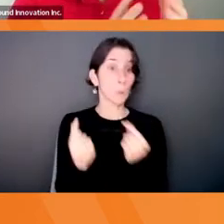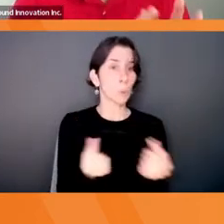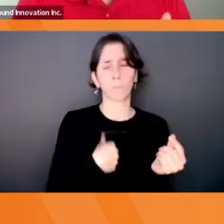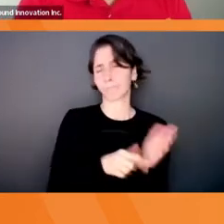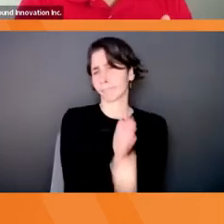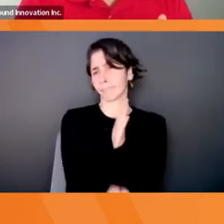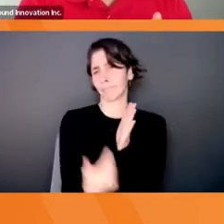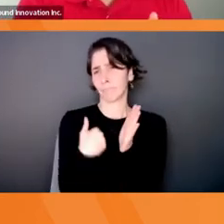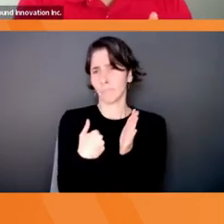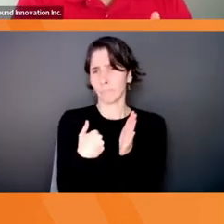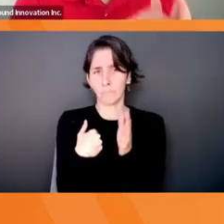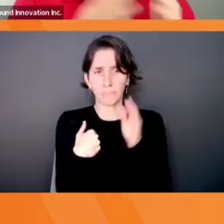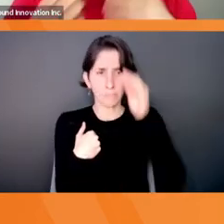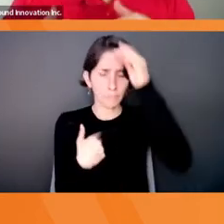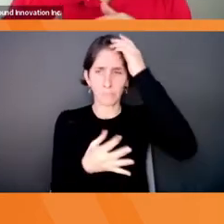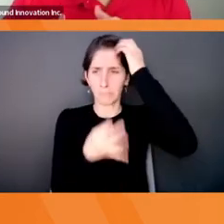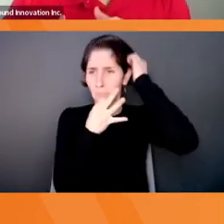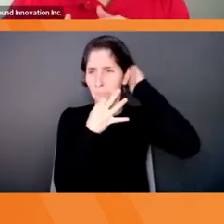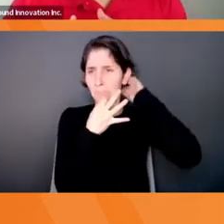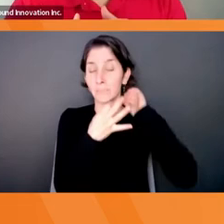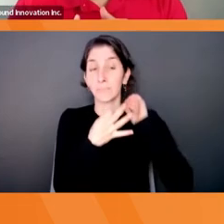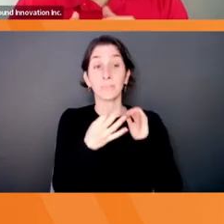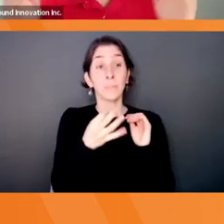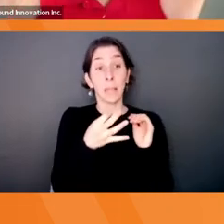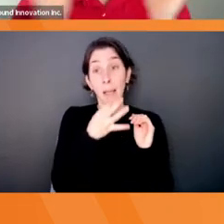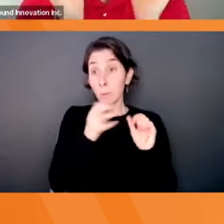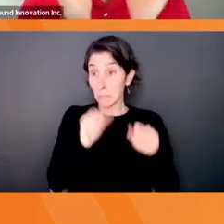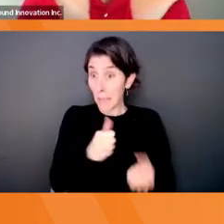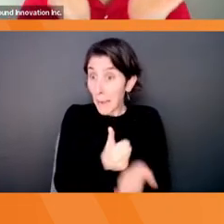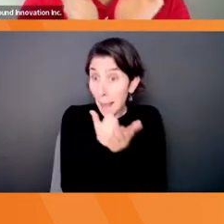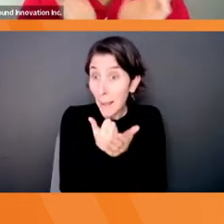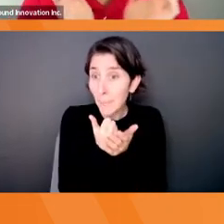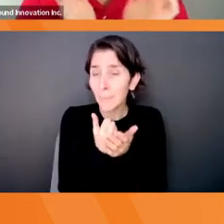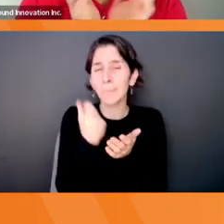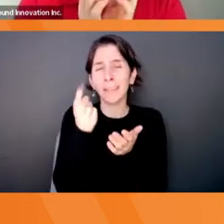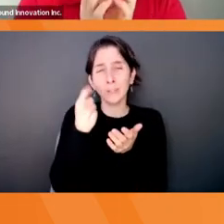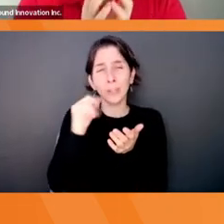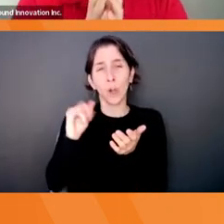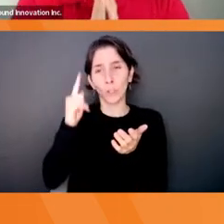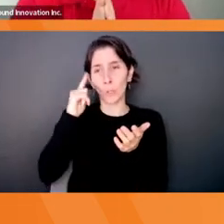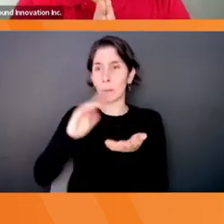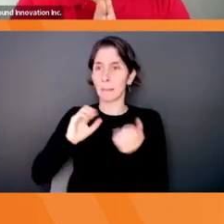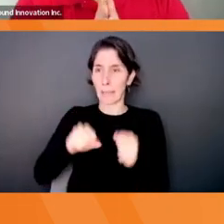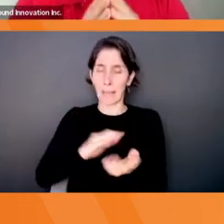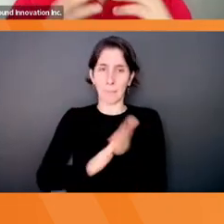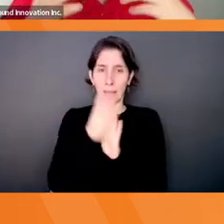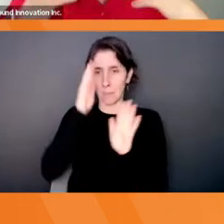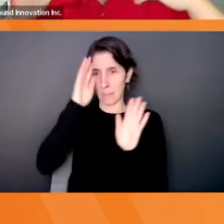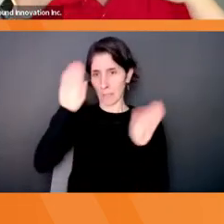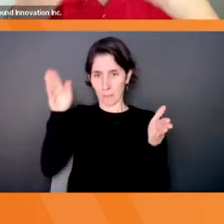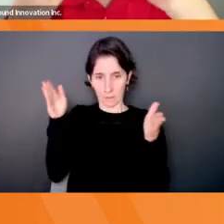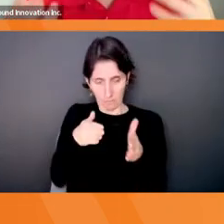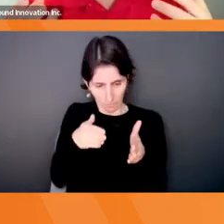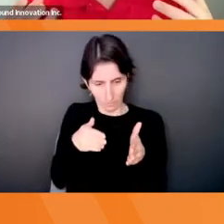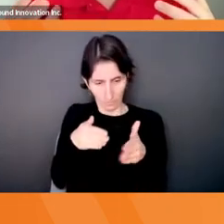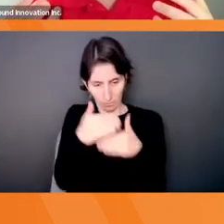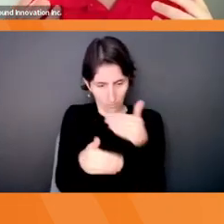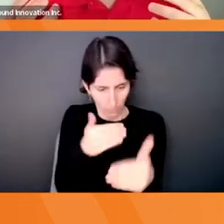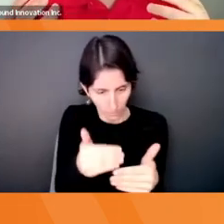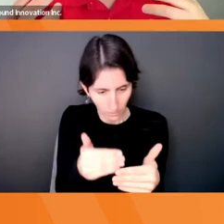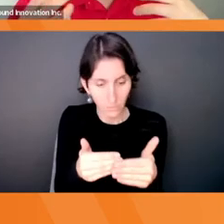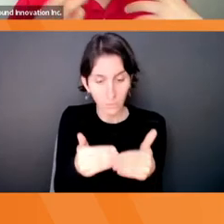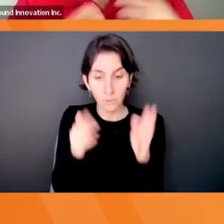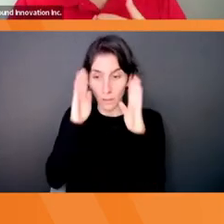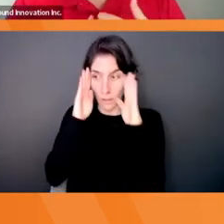And while it's helpful, the problem with our expert brain is that it can narrow down our possibilities and it can restrict what we're, we're able to see,